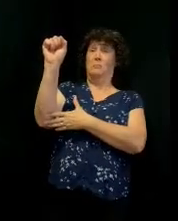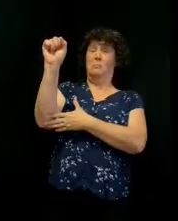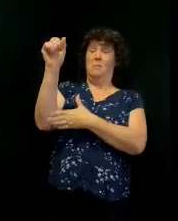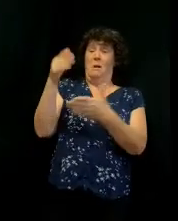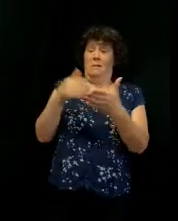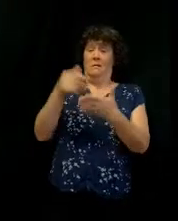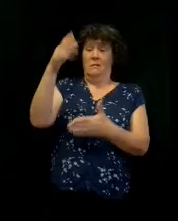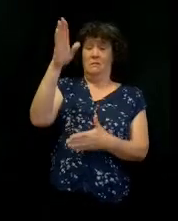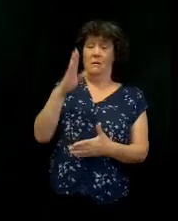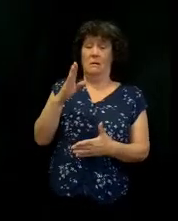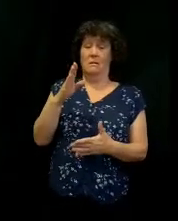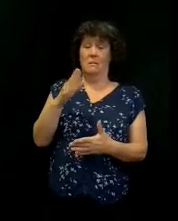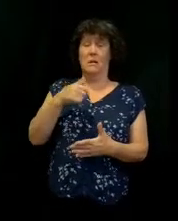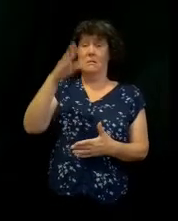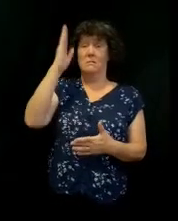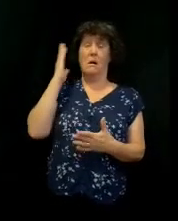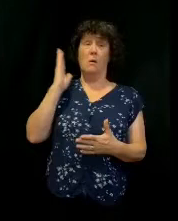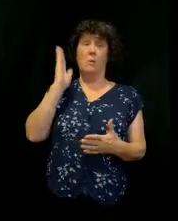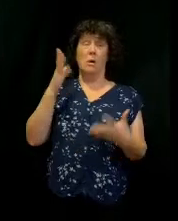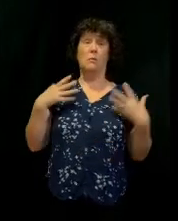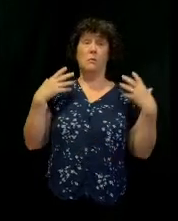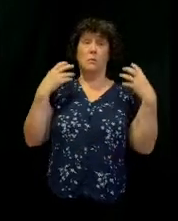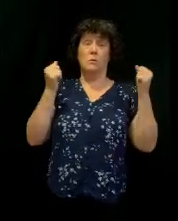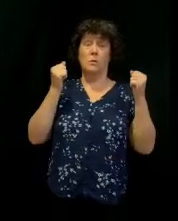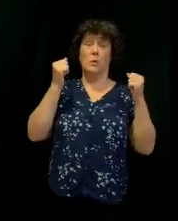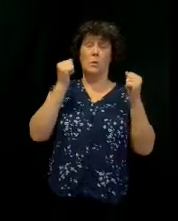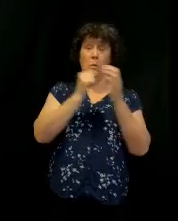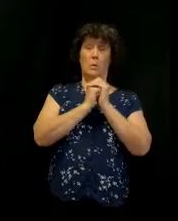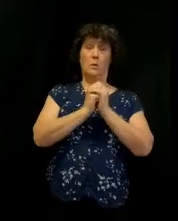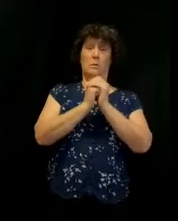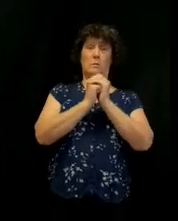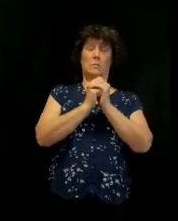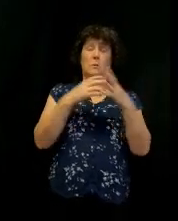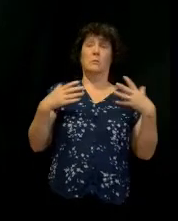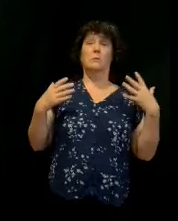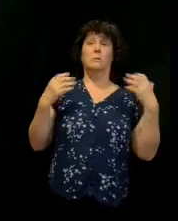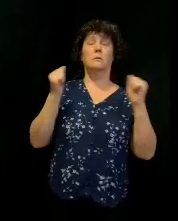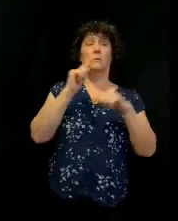that God was going to restore worship and restore a tabernacle.